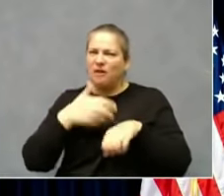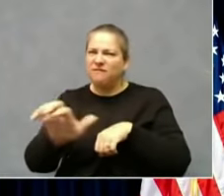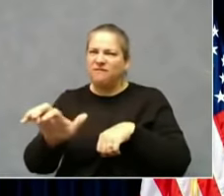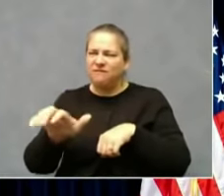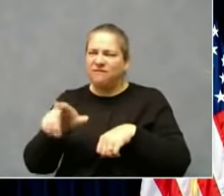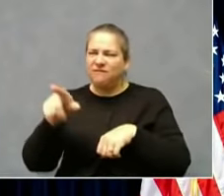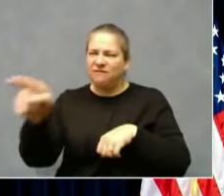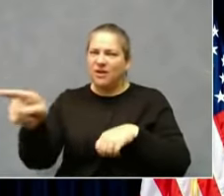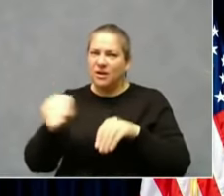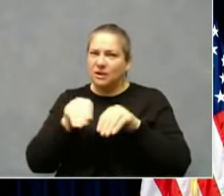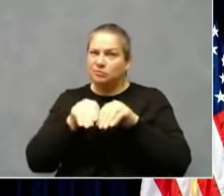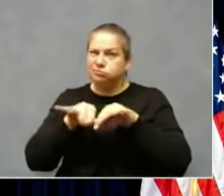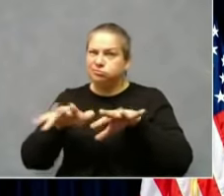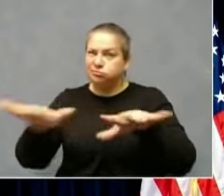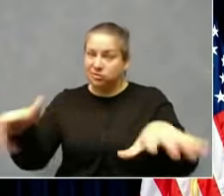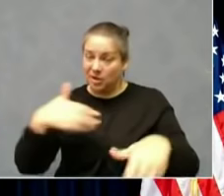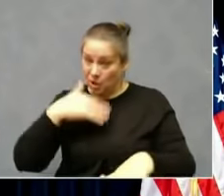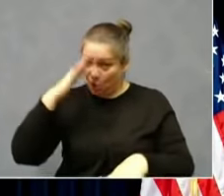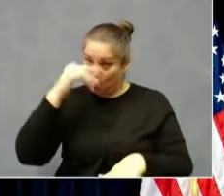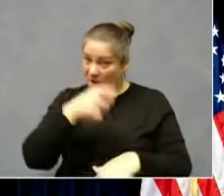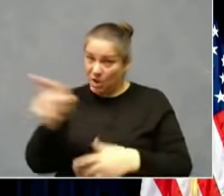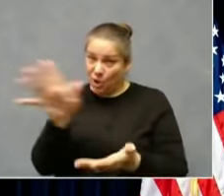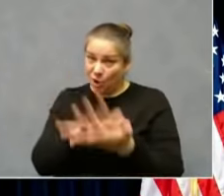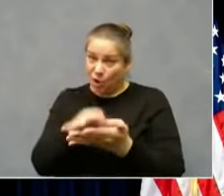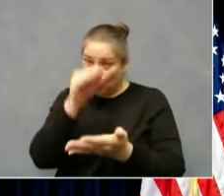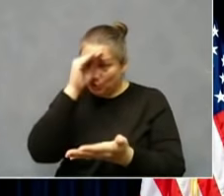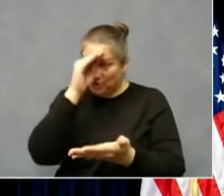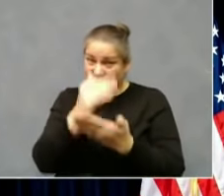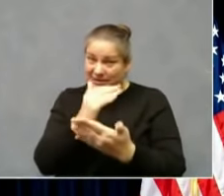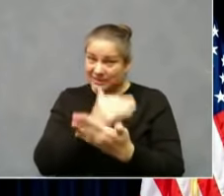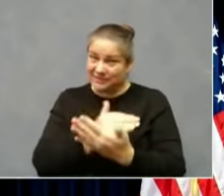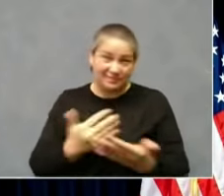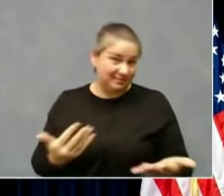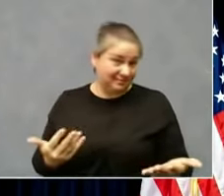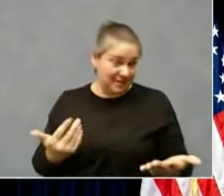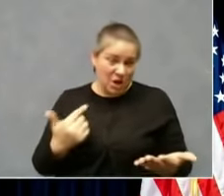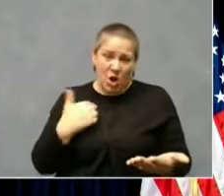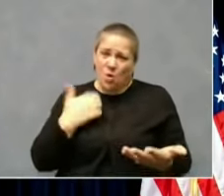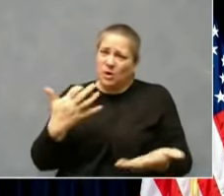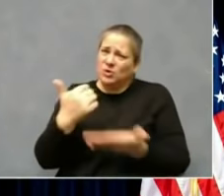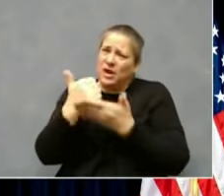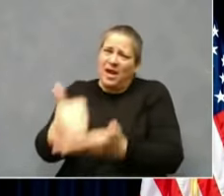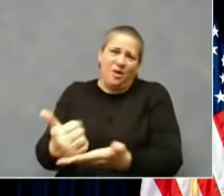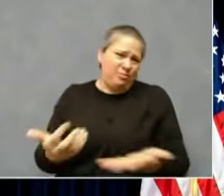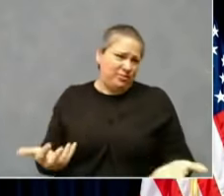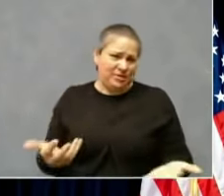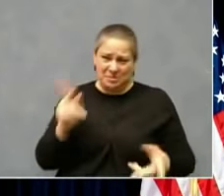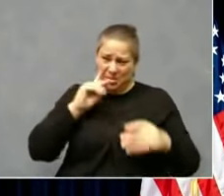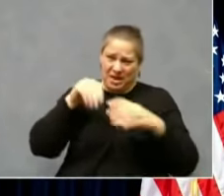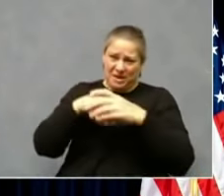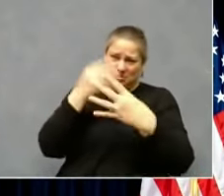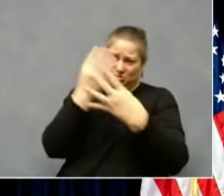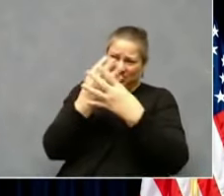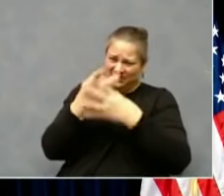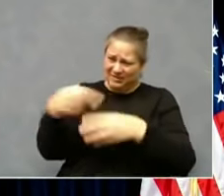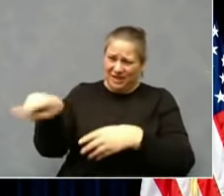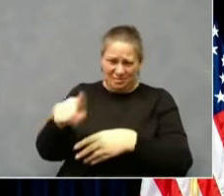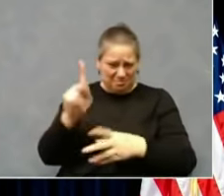have been learned. And again, we we just we just want to help everybody in that facility as a person too. And we want to help.